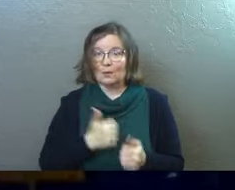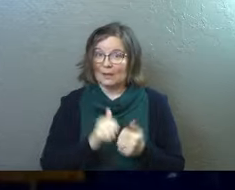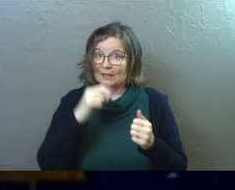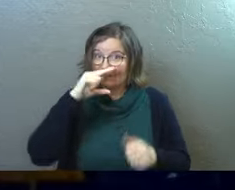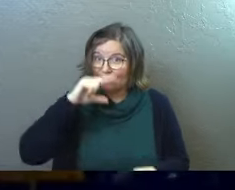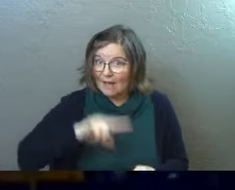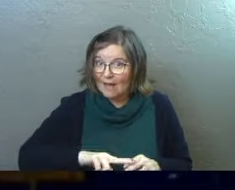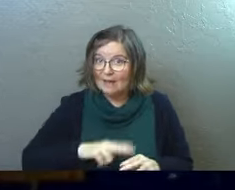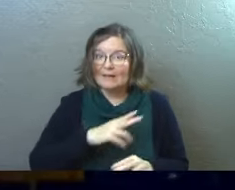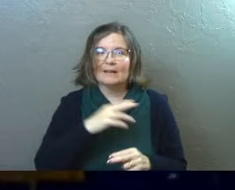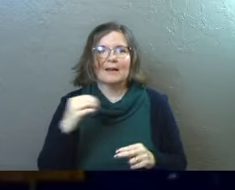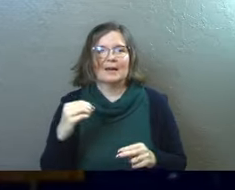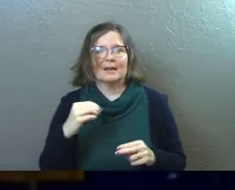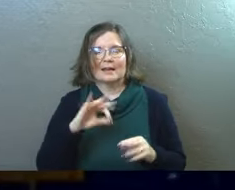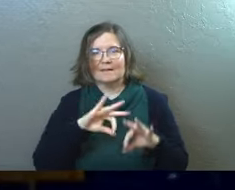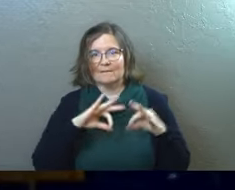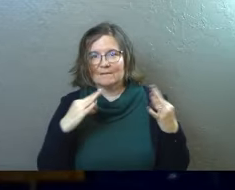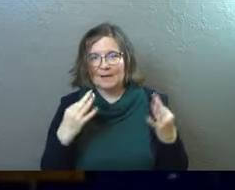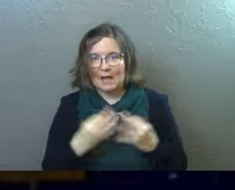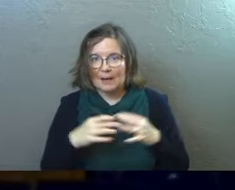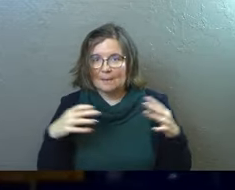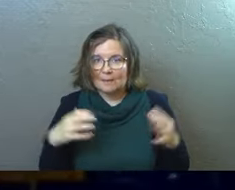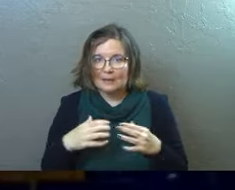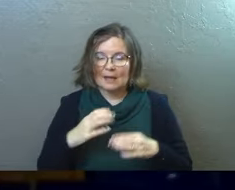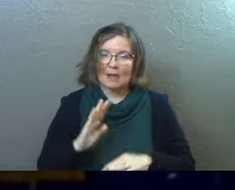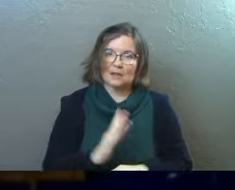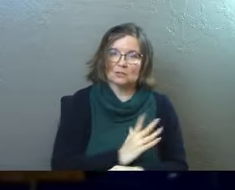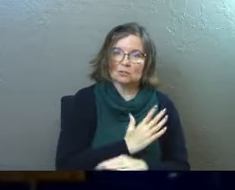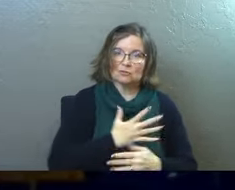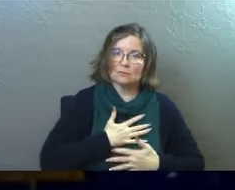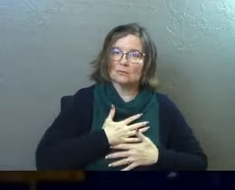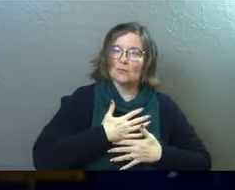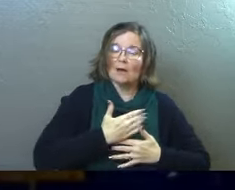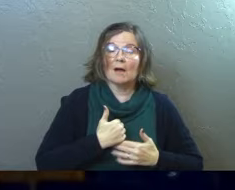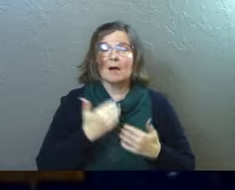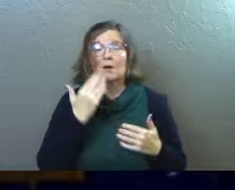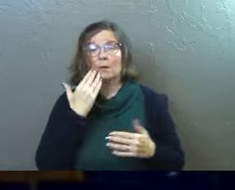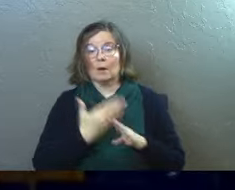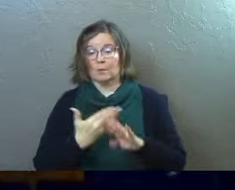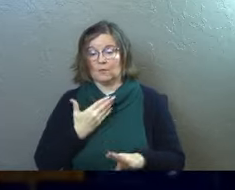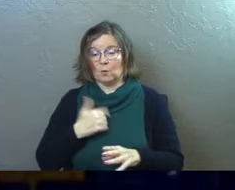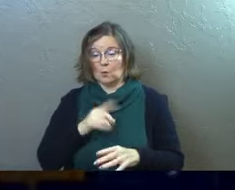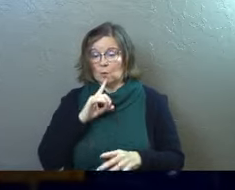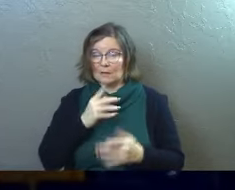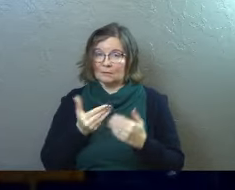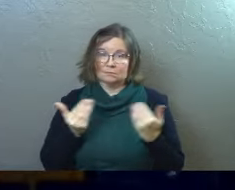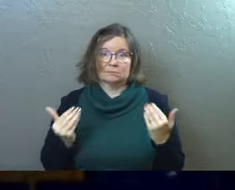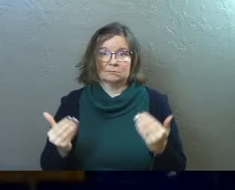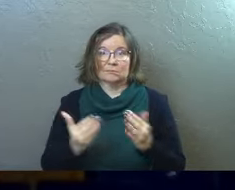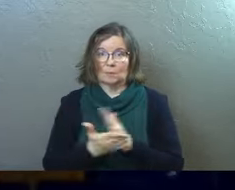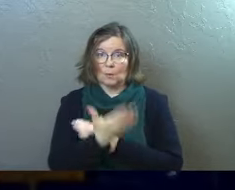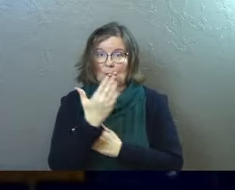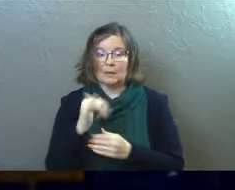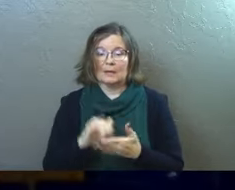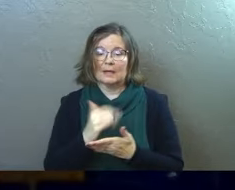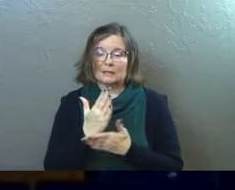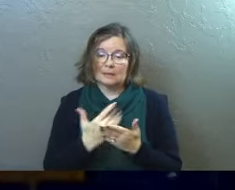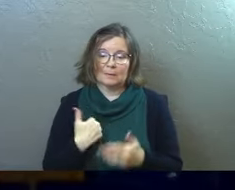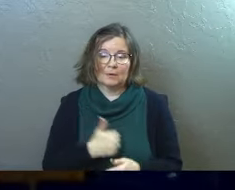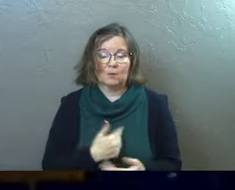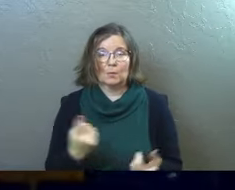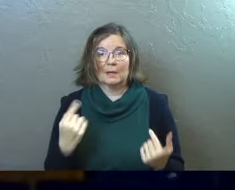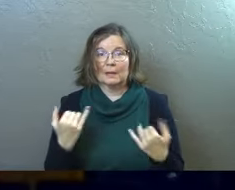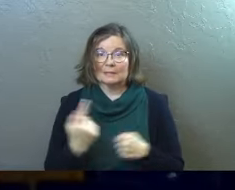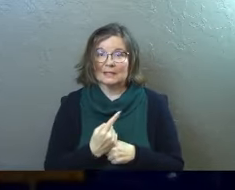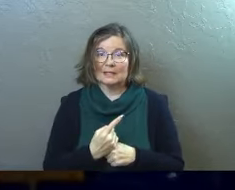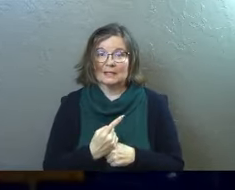with fun and family and song. And I know before we really get going this morning that some of us,